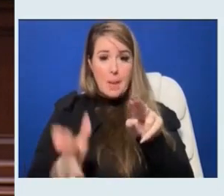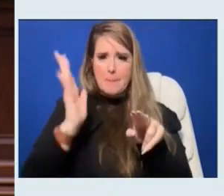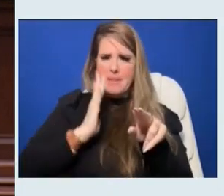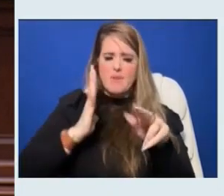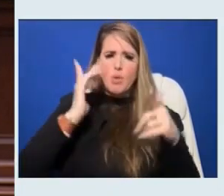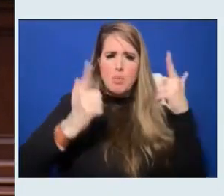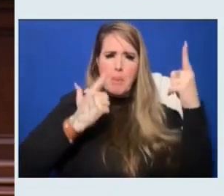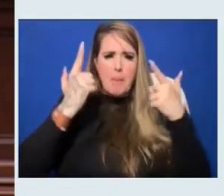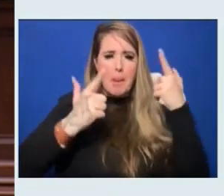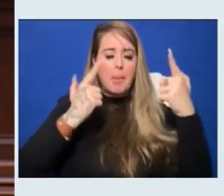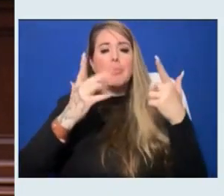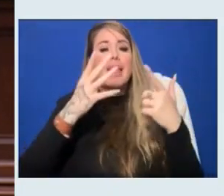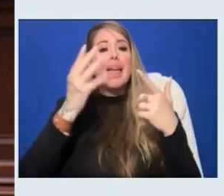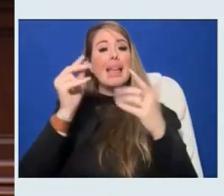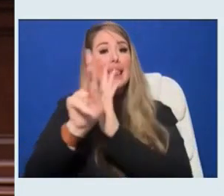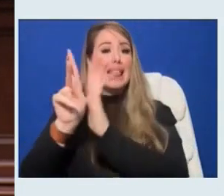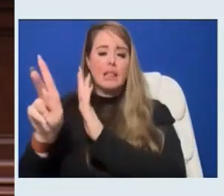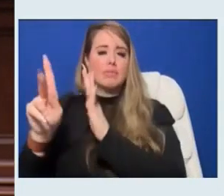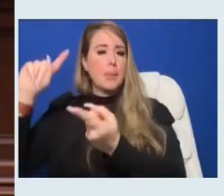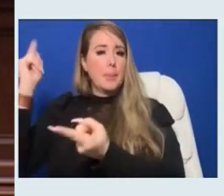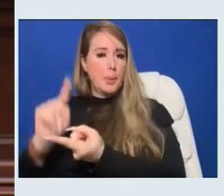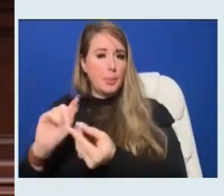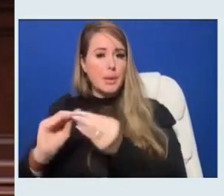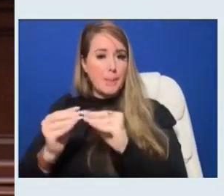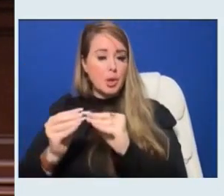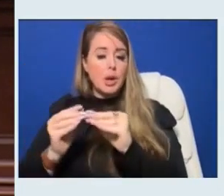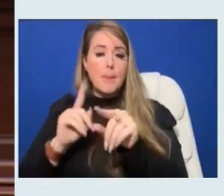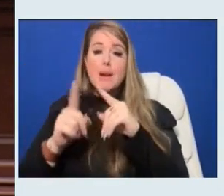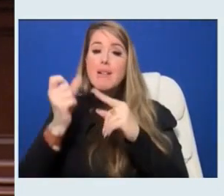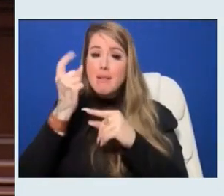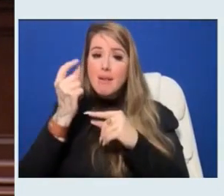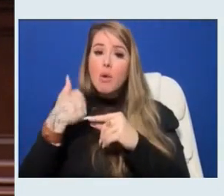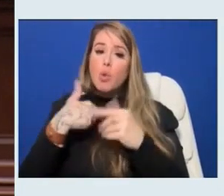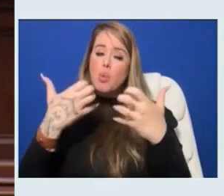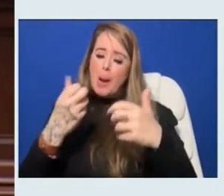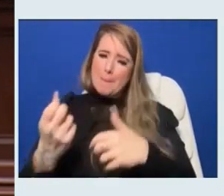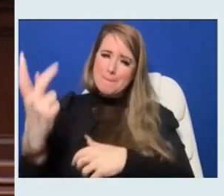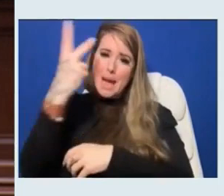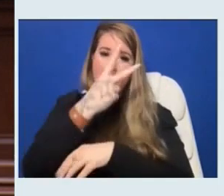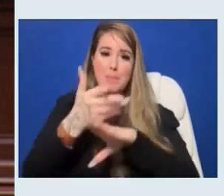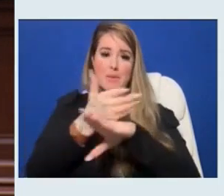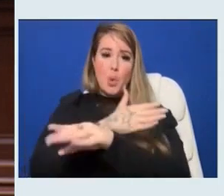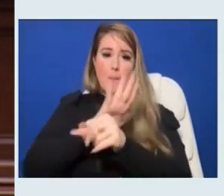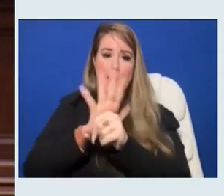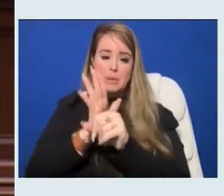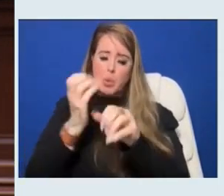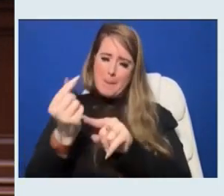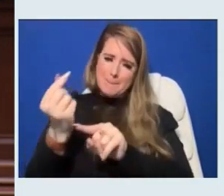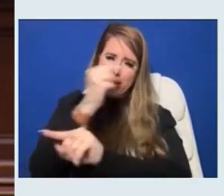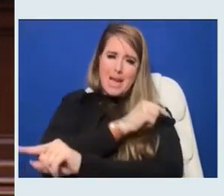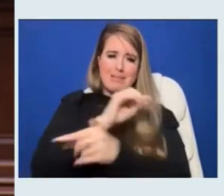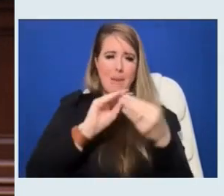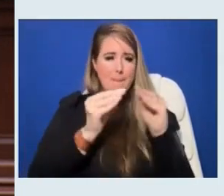shootings. But we're still far from pre-pandemic levels. So our work is not done.